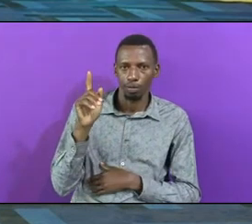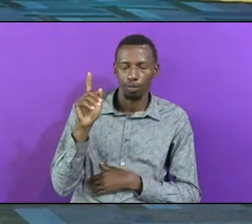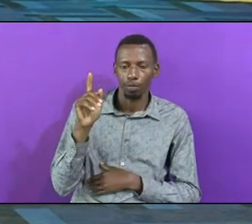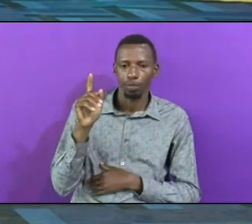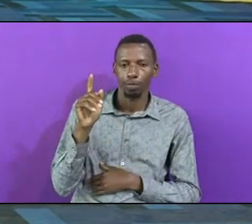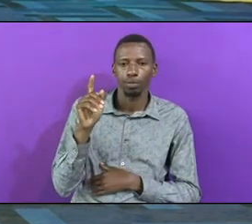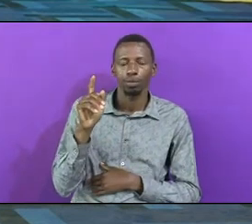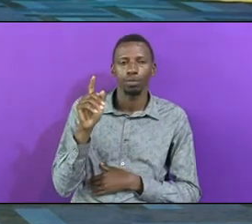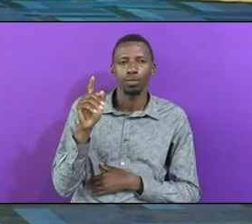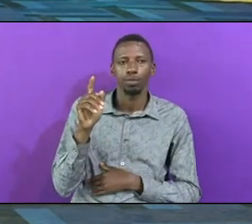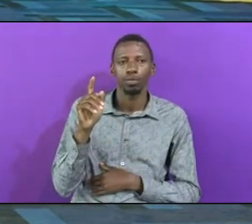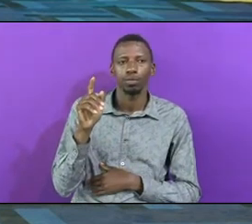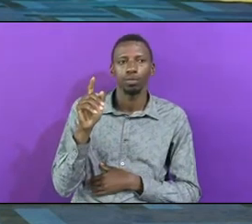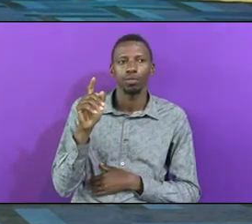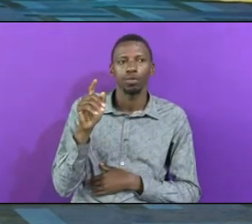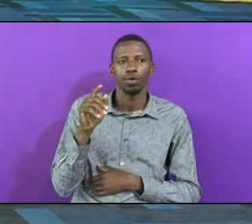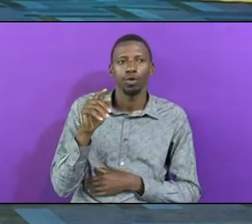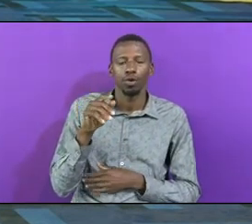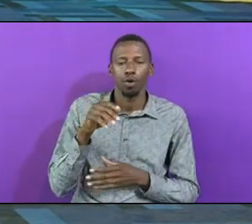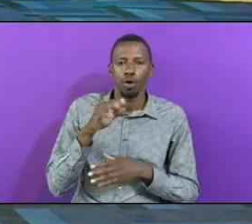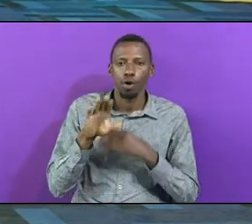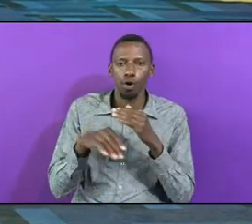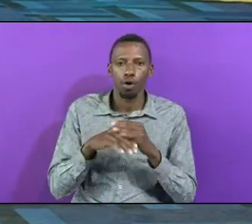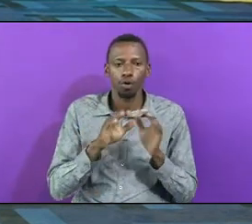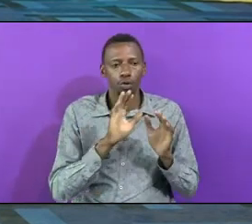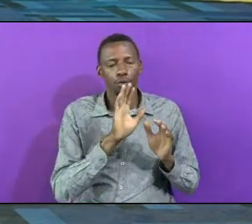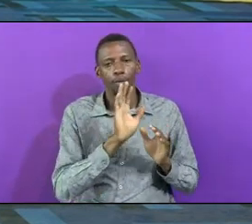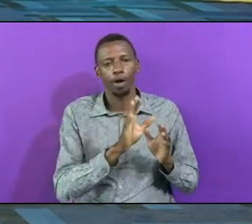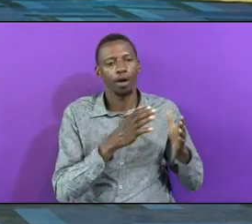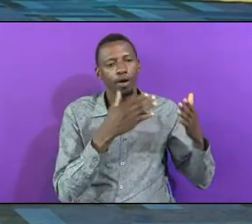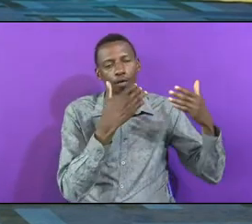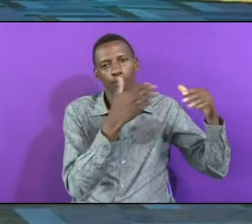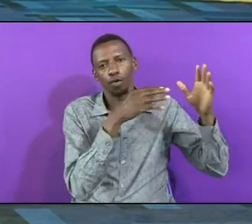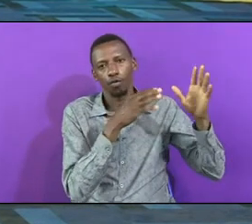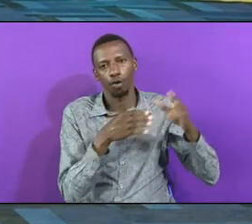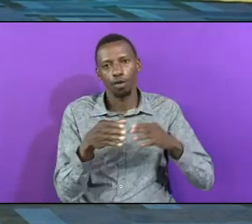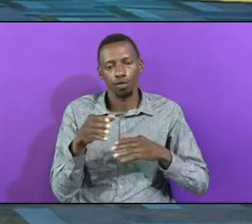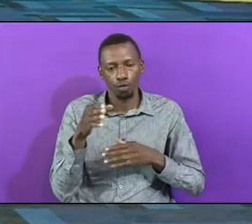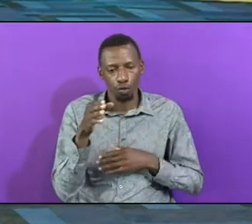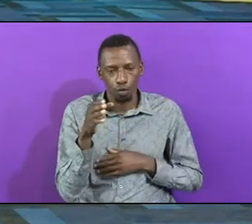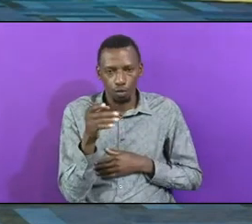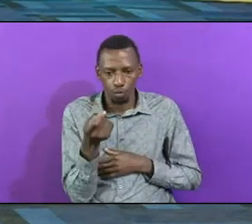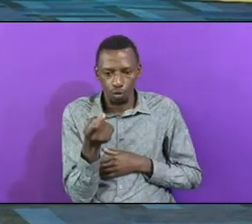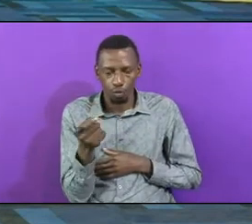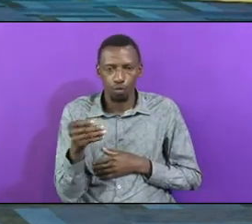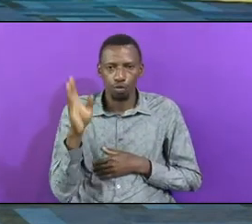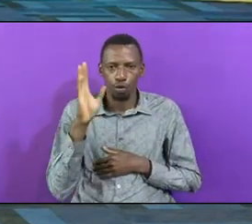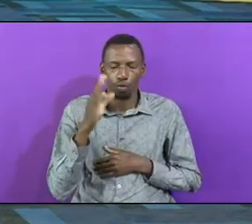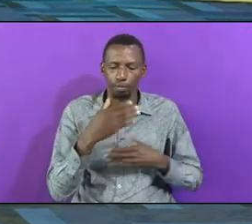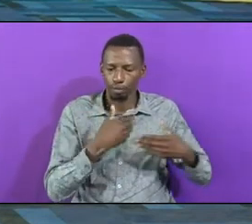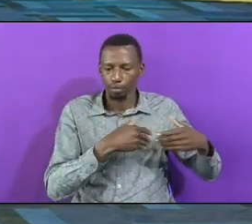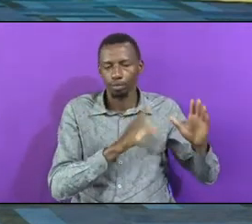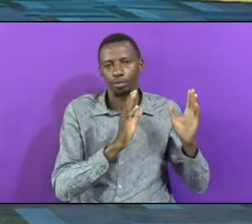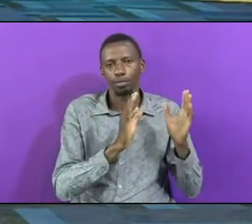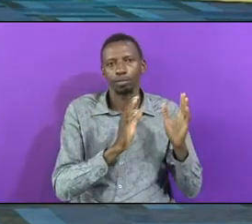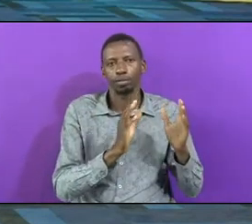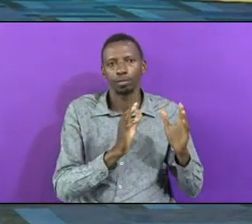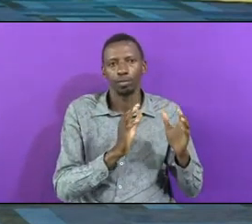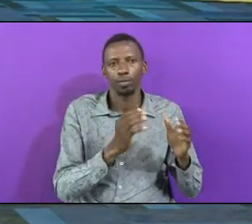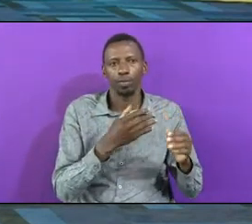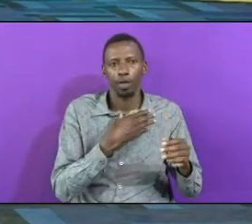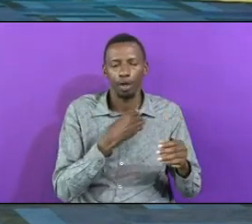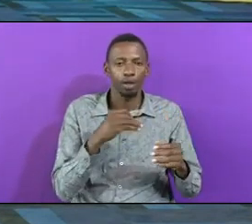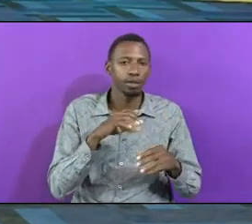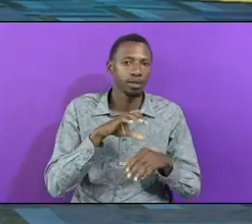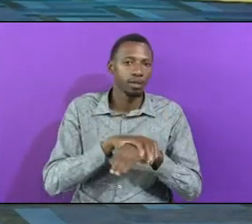Foreign What Gods That Are Among You Purify Yourselves And